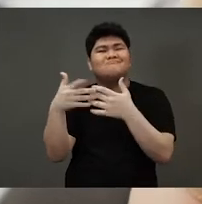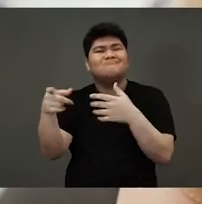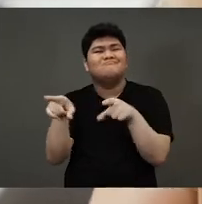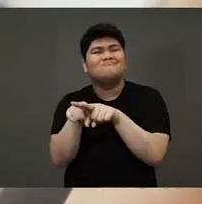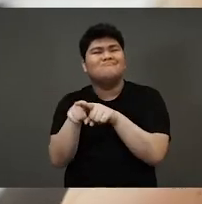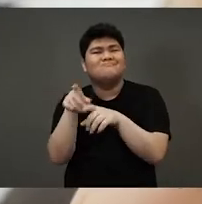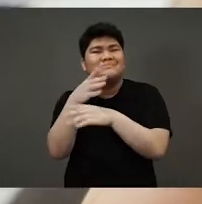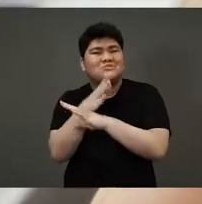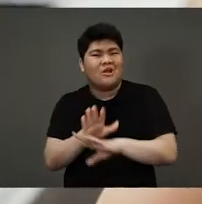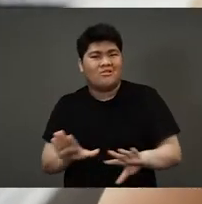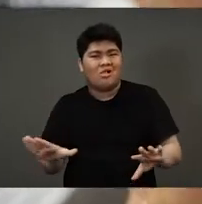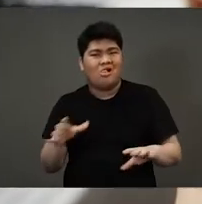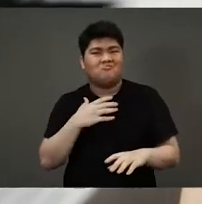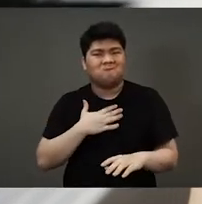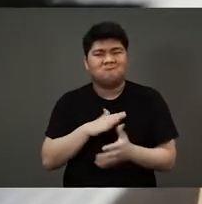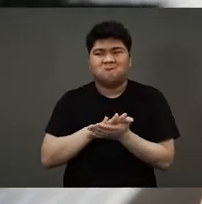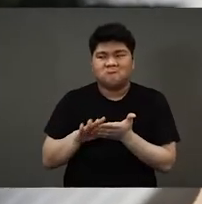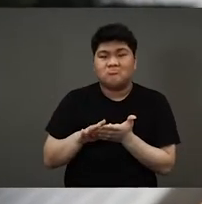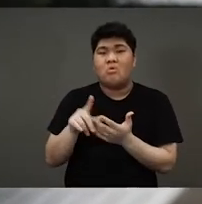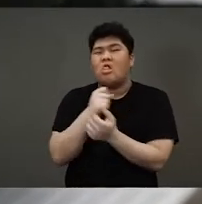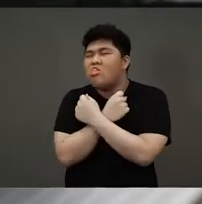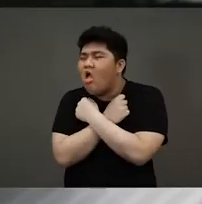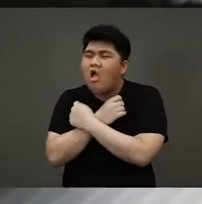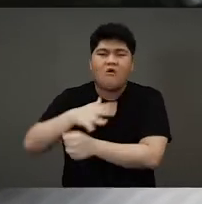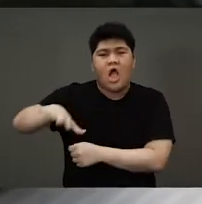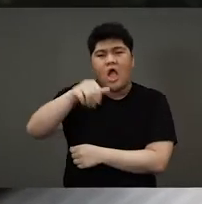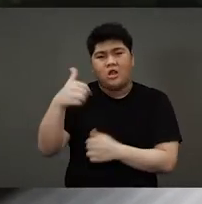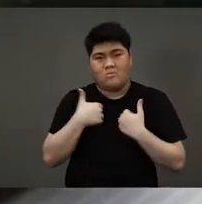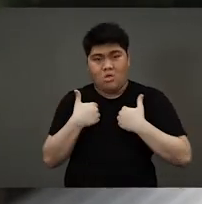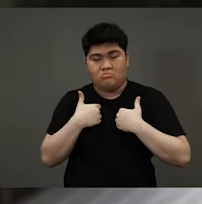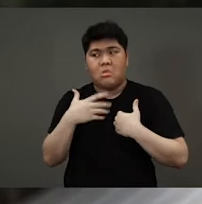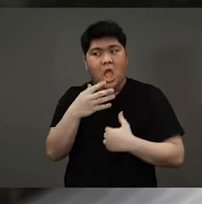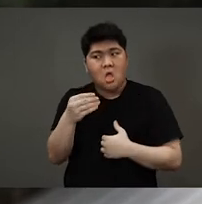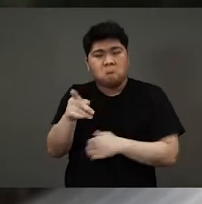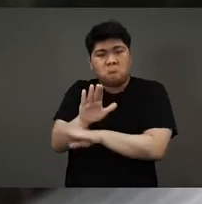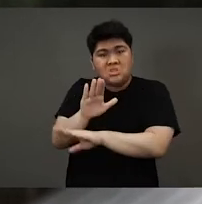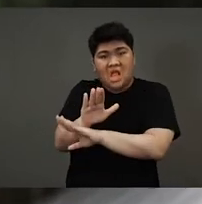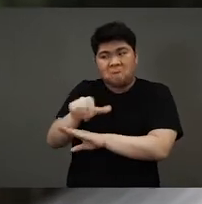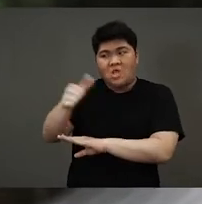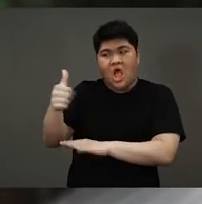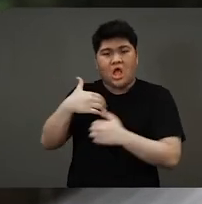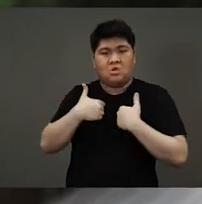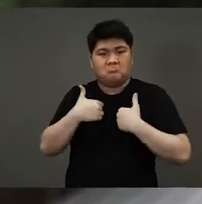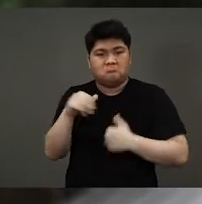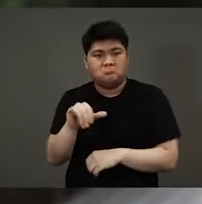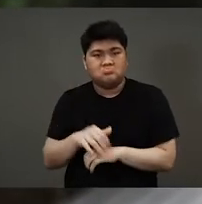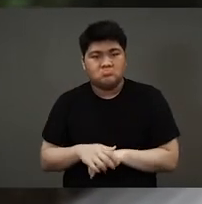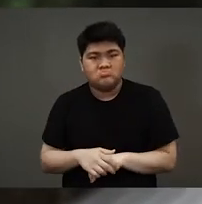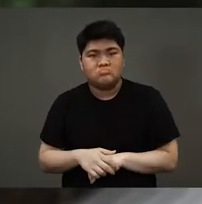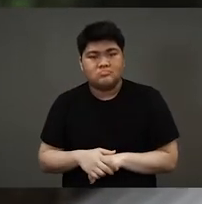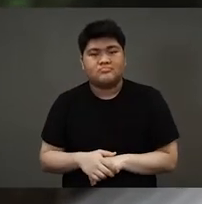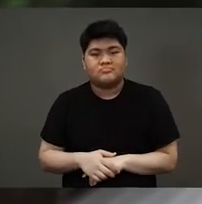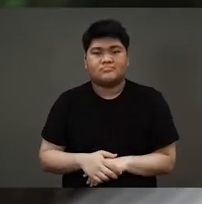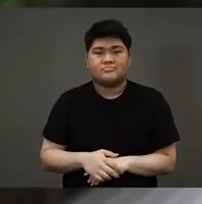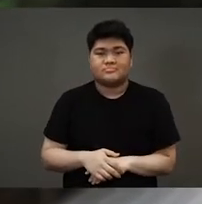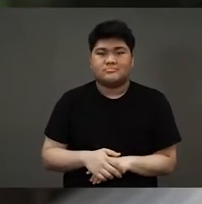animal who loved all the other animals and he was very protective over the other animals that lived beside the waterfall in